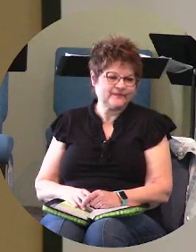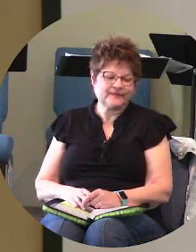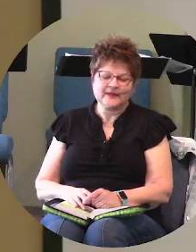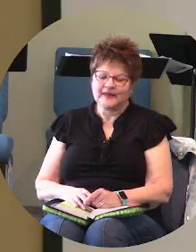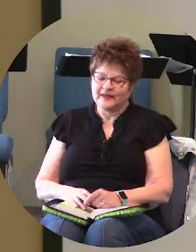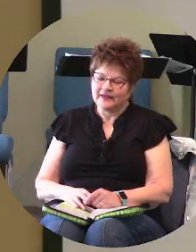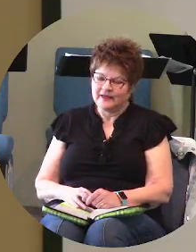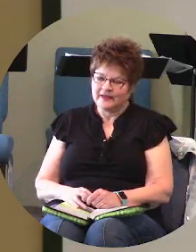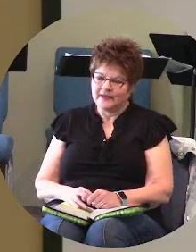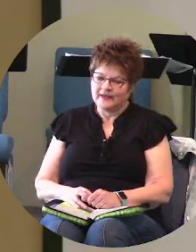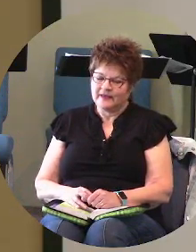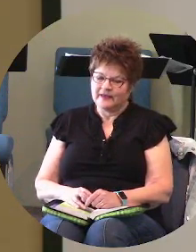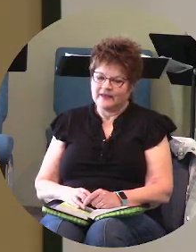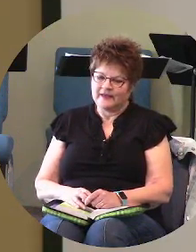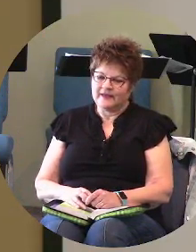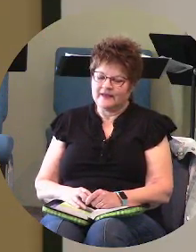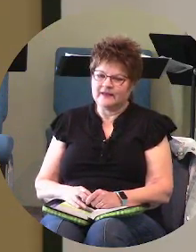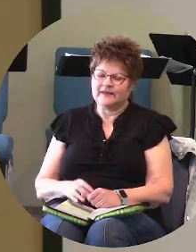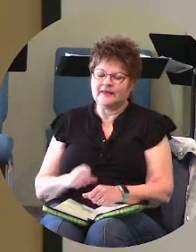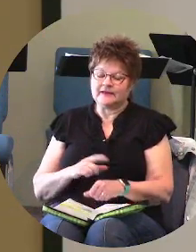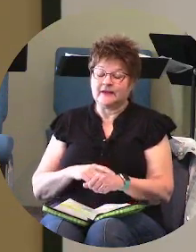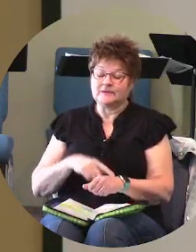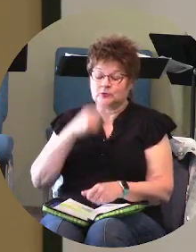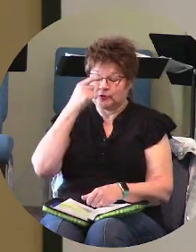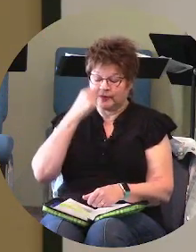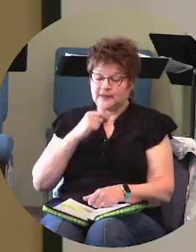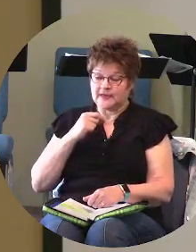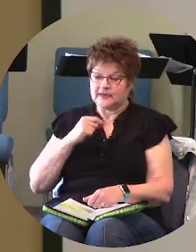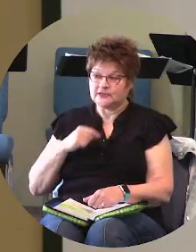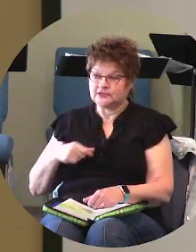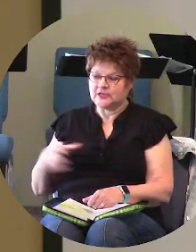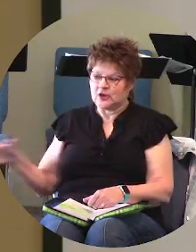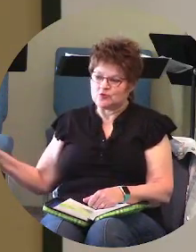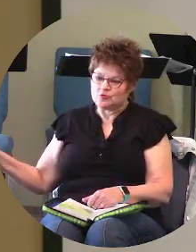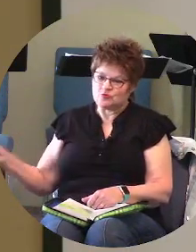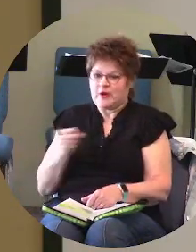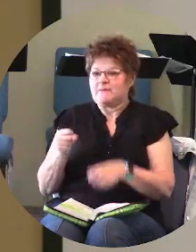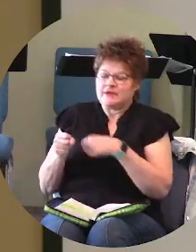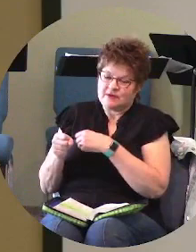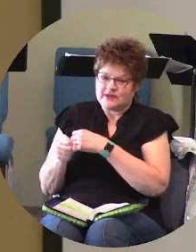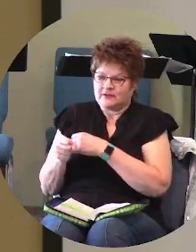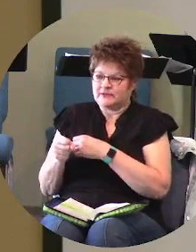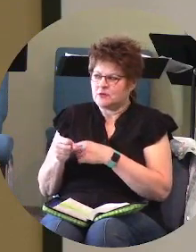and at that time she she was fairly thin and she grabbed me by the arm she says where have you been